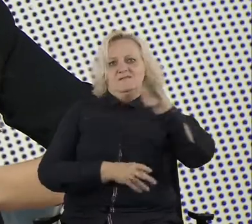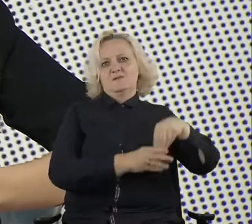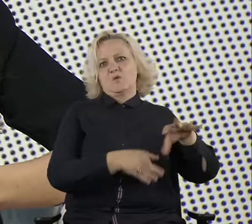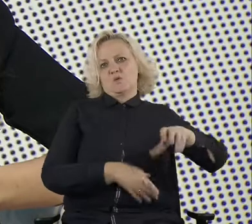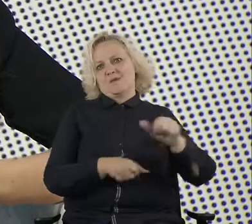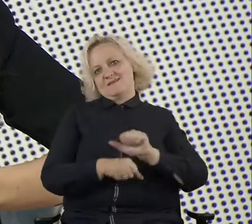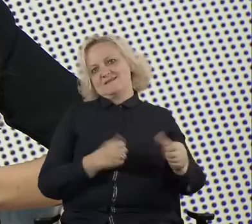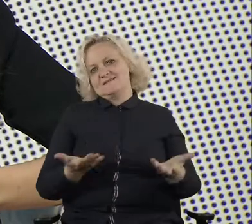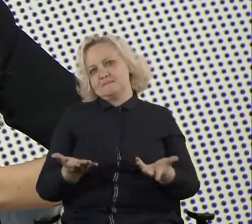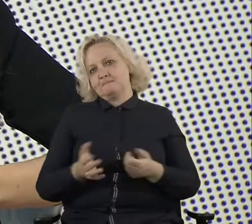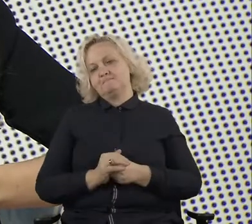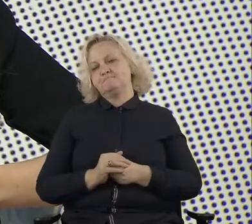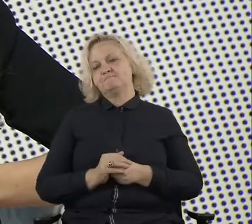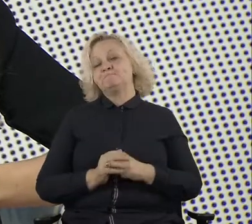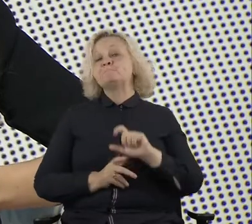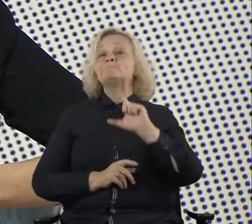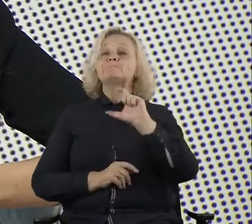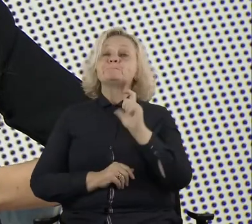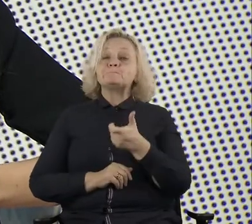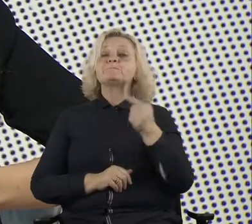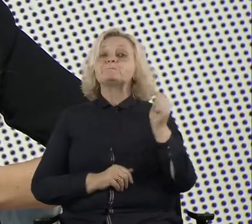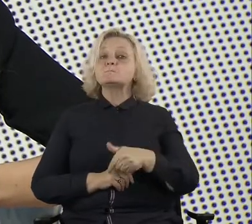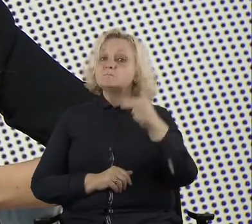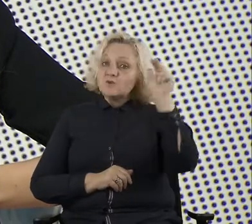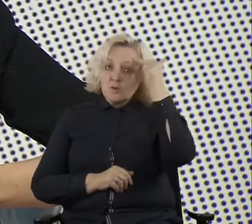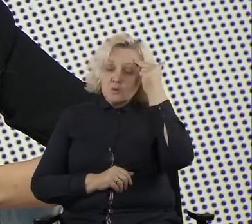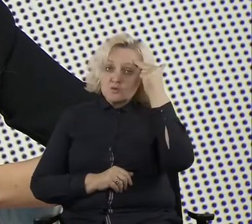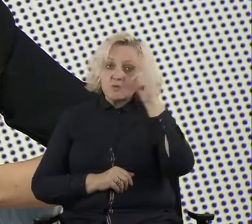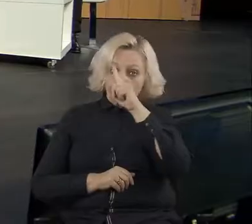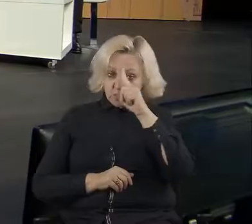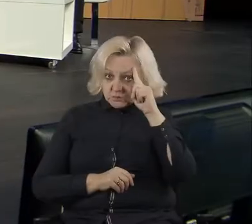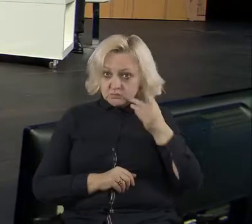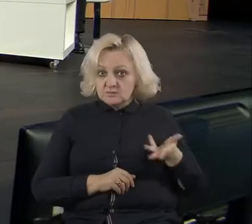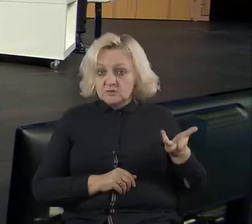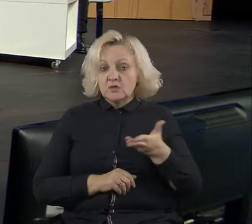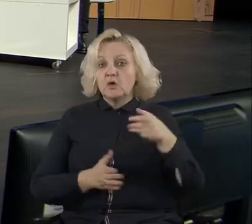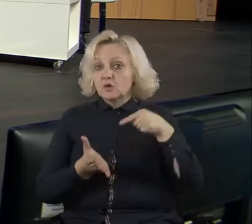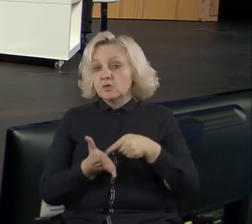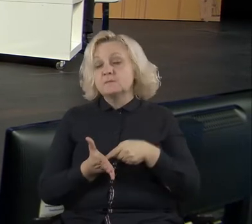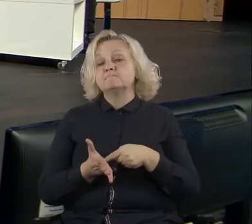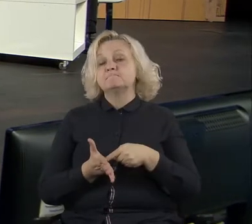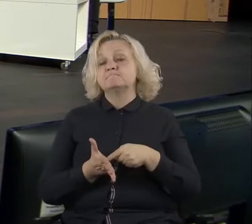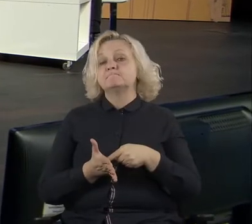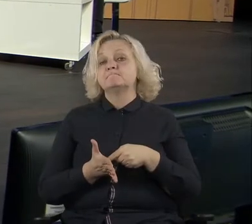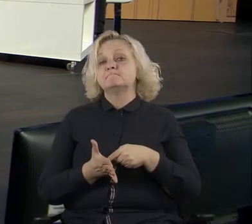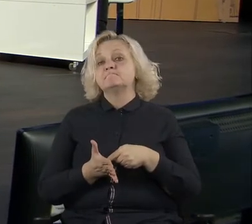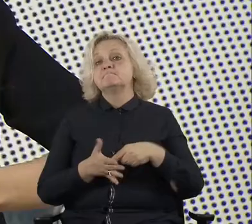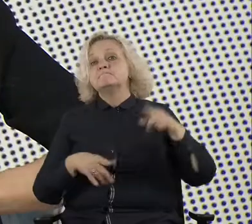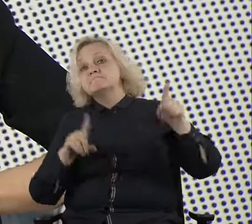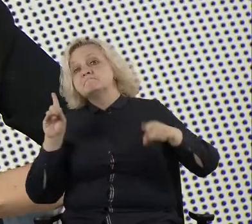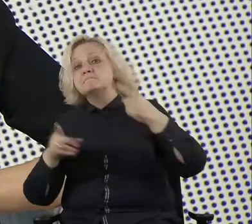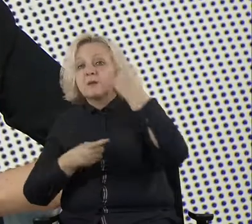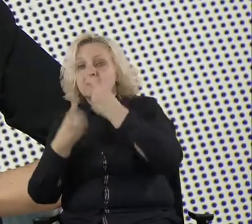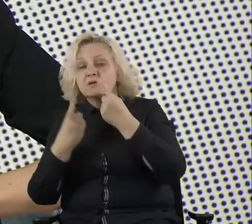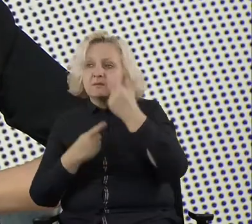misunderstood in the society that people think that public servants are different, uh, people. They are maybe orangutans or something like that. No,